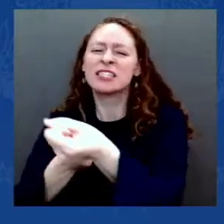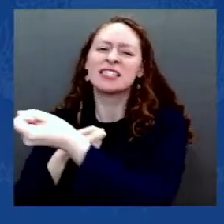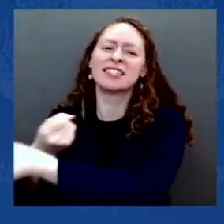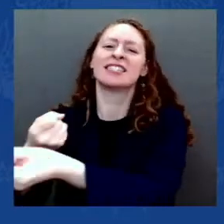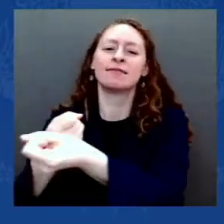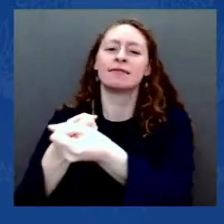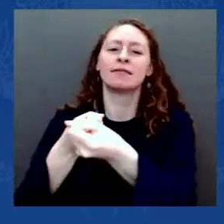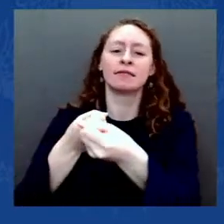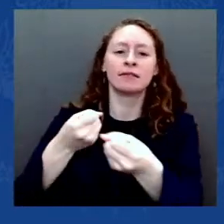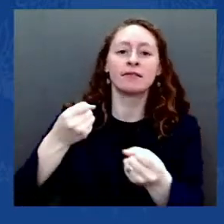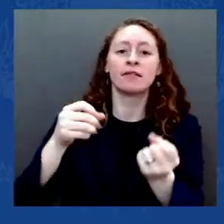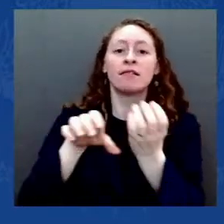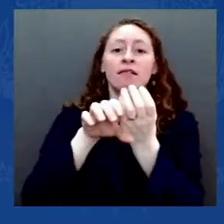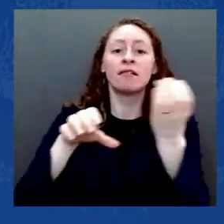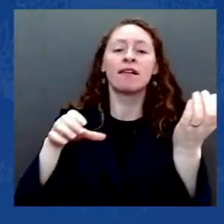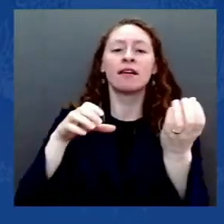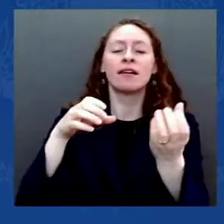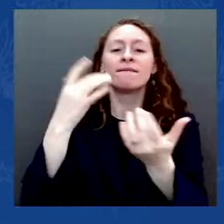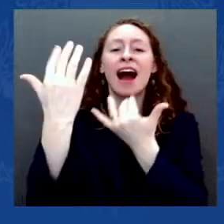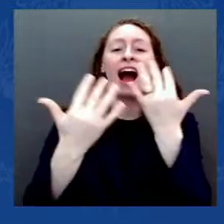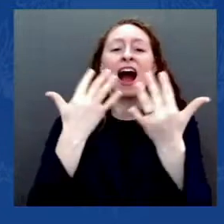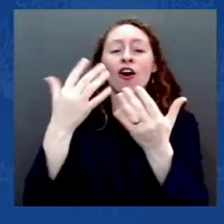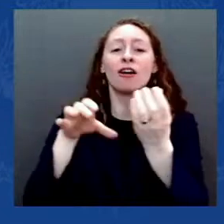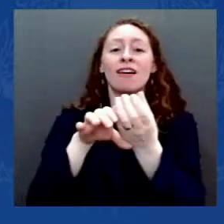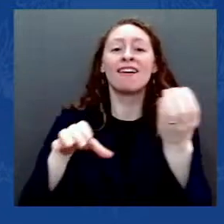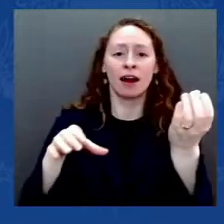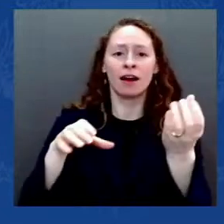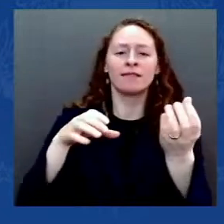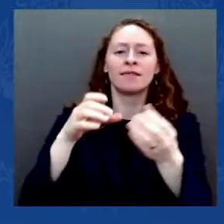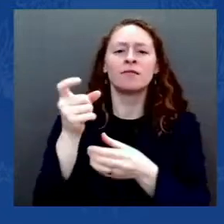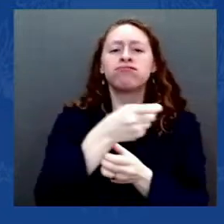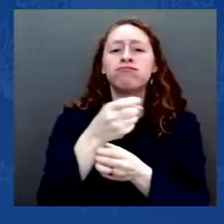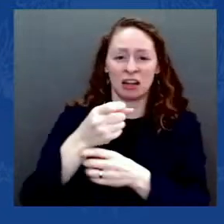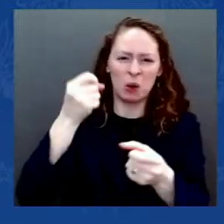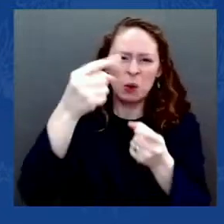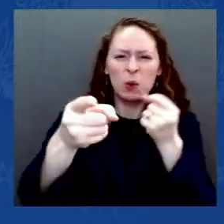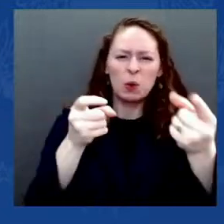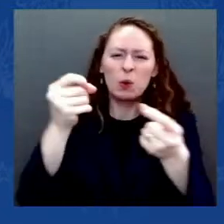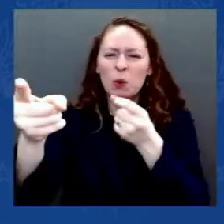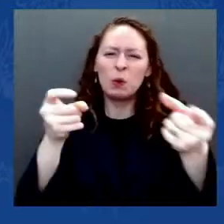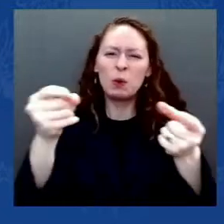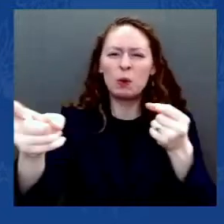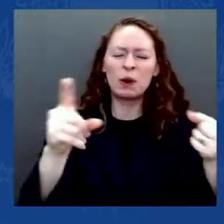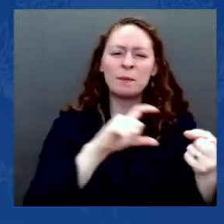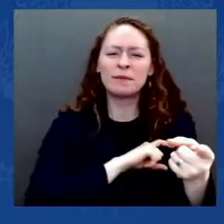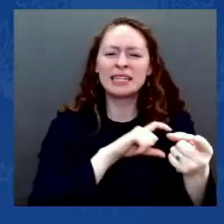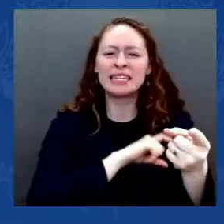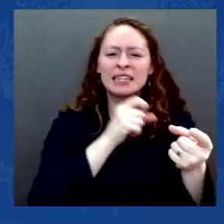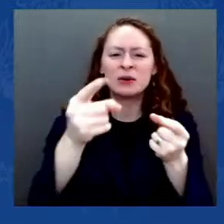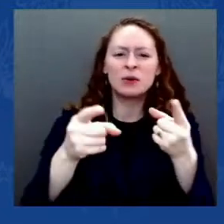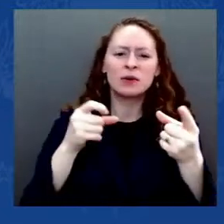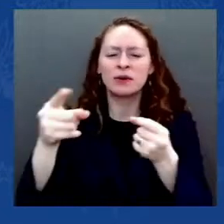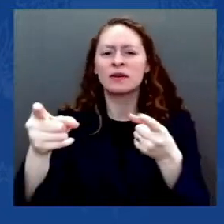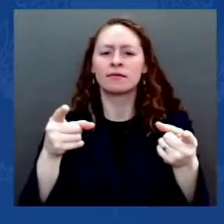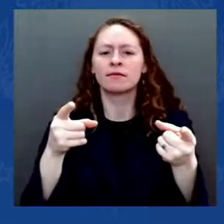enforcement assaulted those police officers, dragged them, sprayed them, stomped on them.